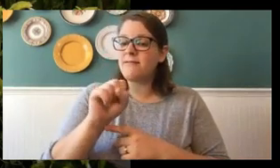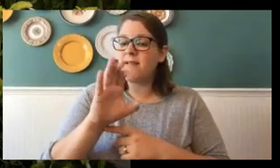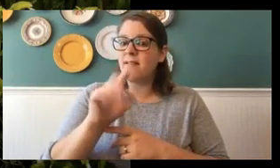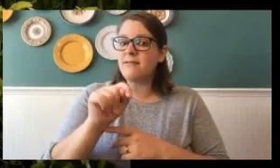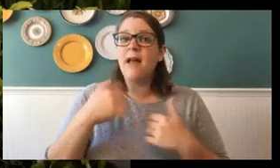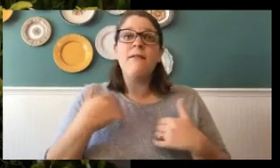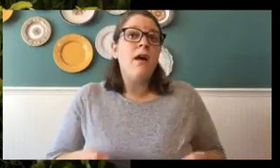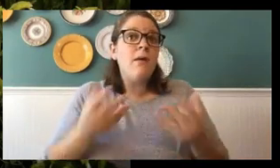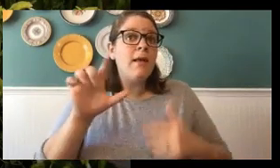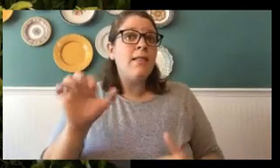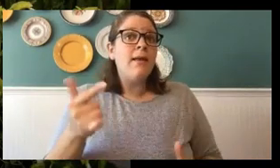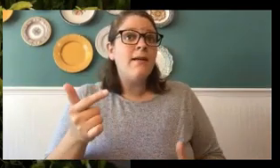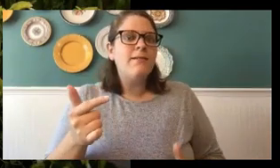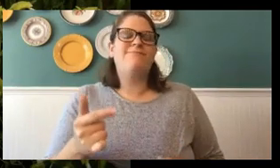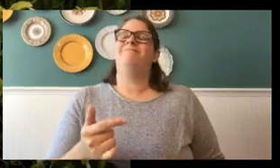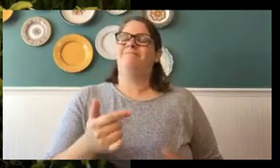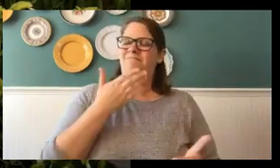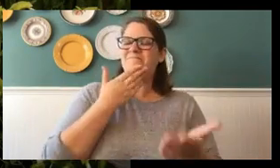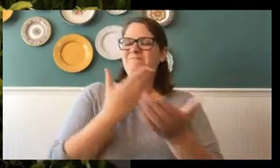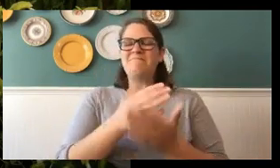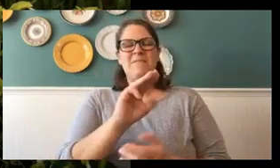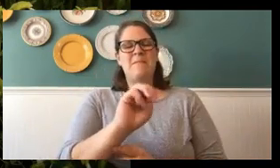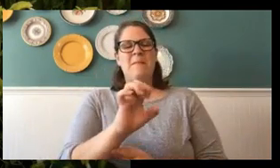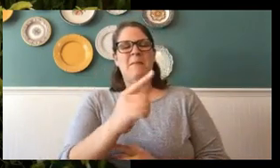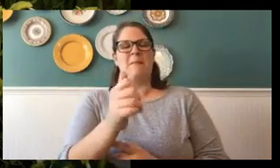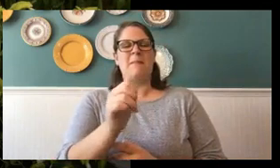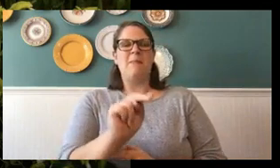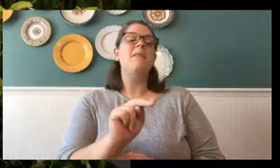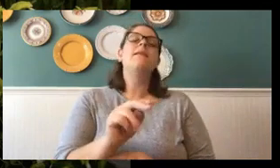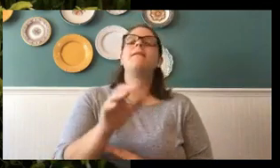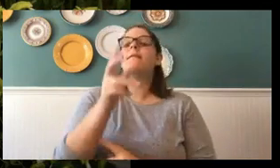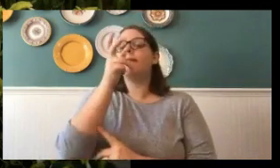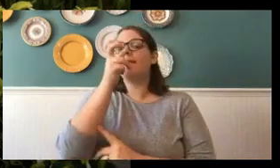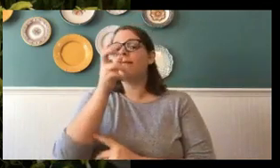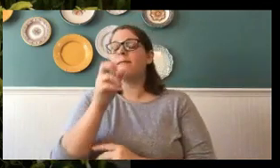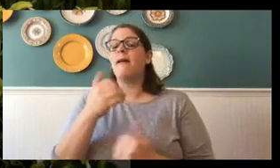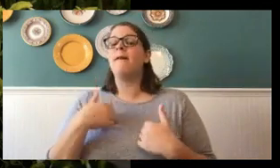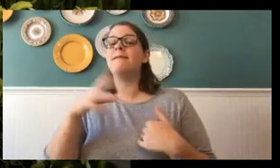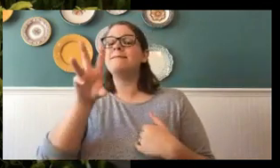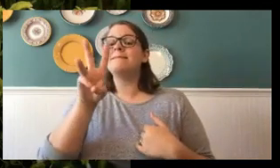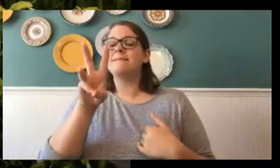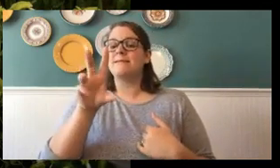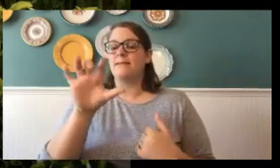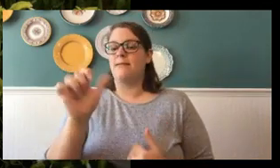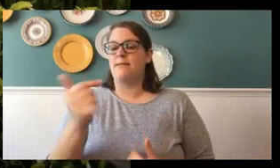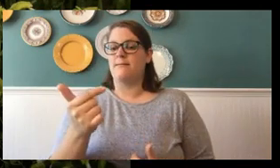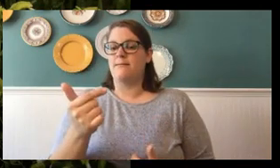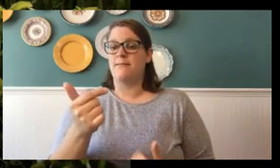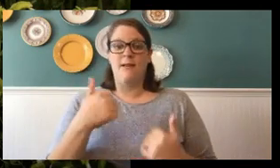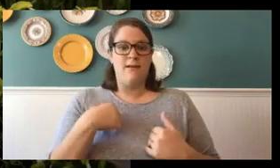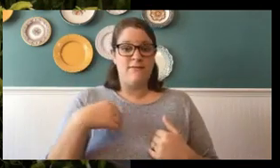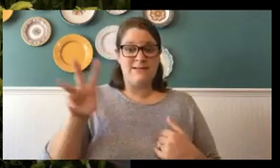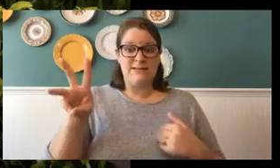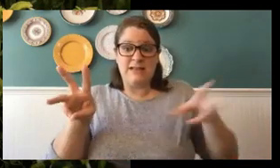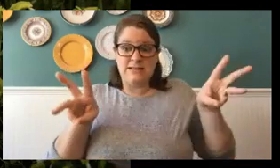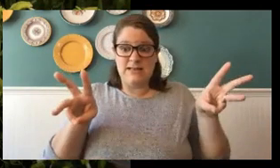many legs? Very good, Megan. Insects have six legs. Now, do they have six legs on each